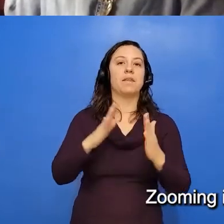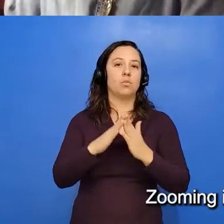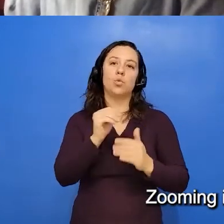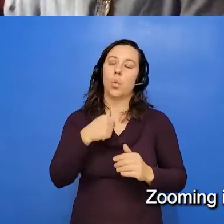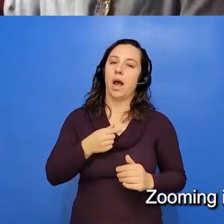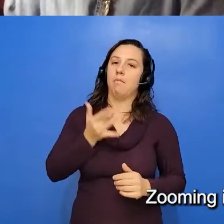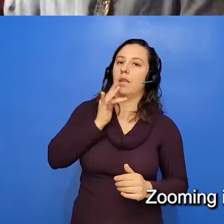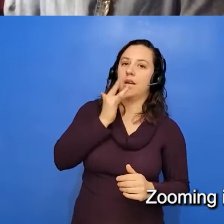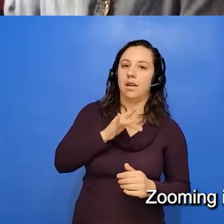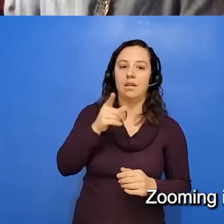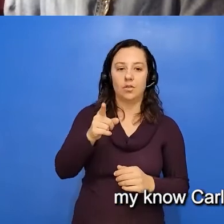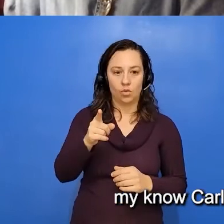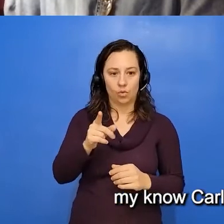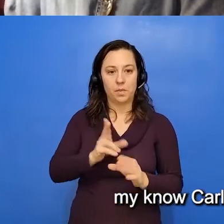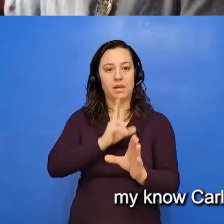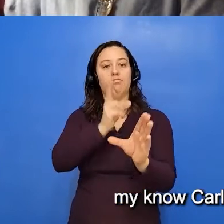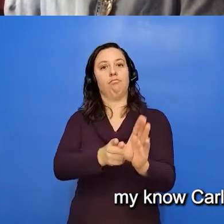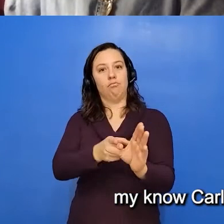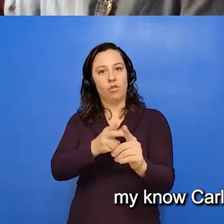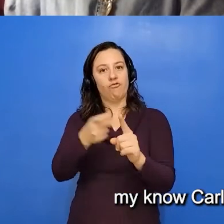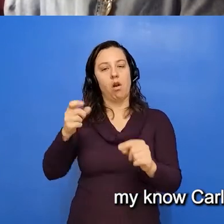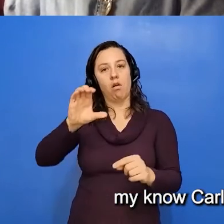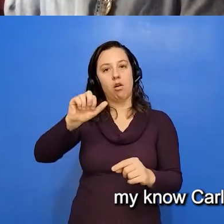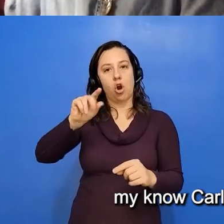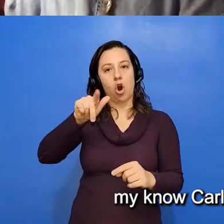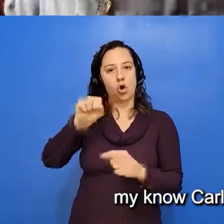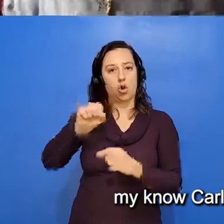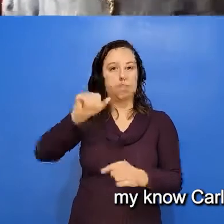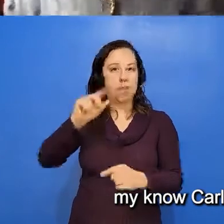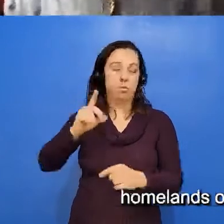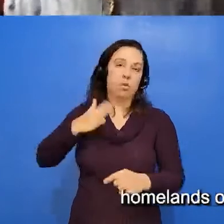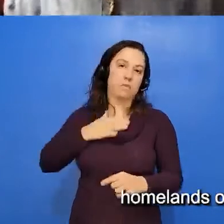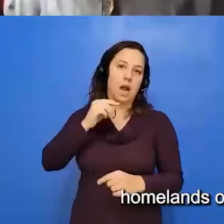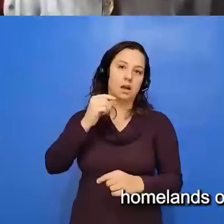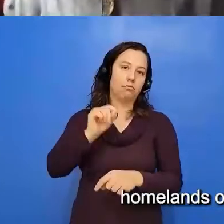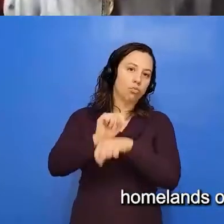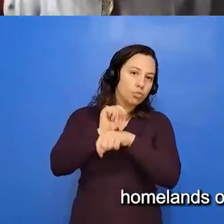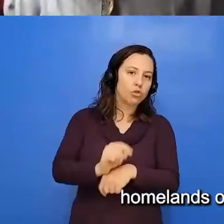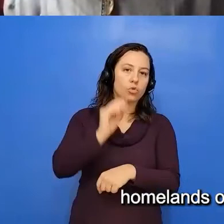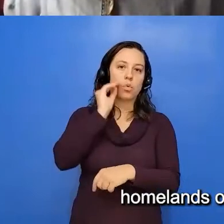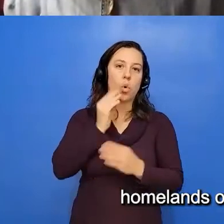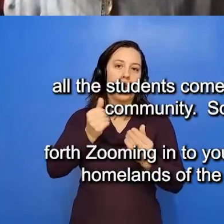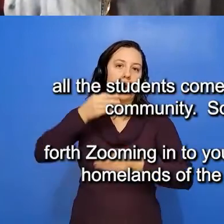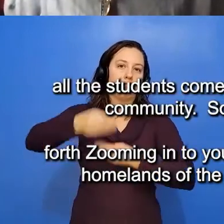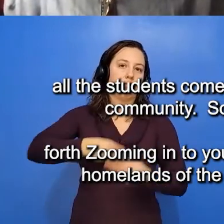of zooming into from my home in Carlsbad, which is the traditional homelands of the Pionkowichem Luceño people.